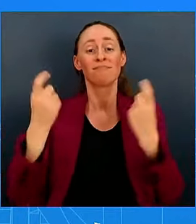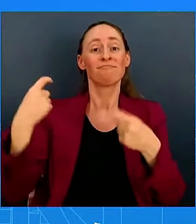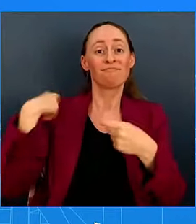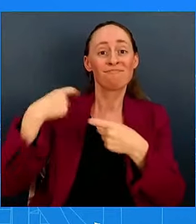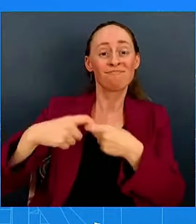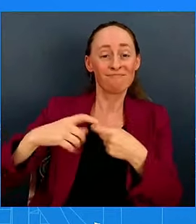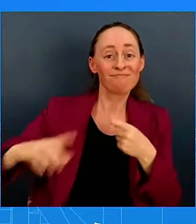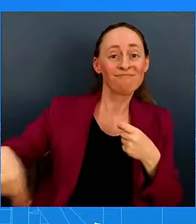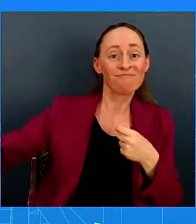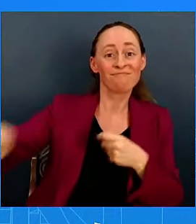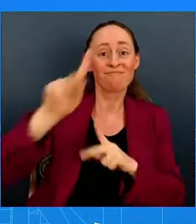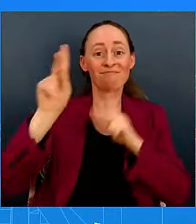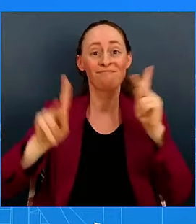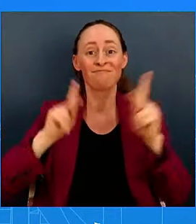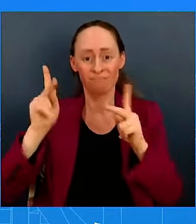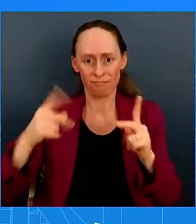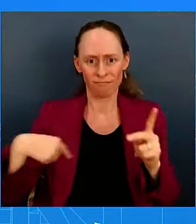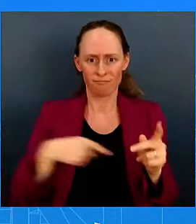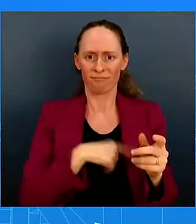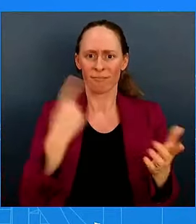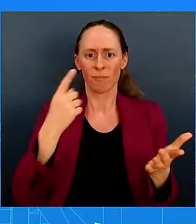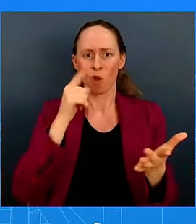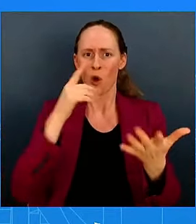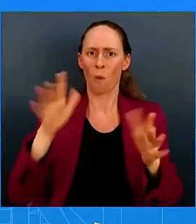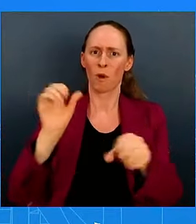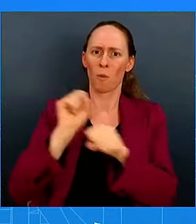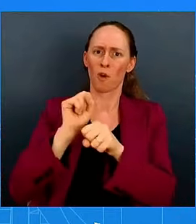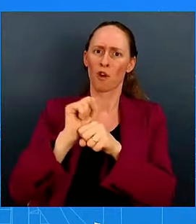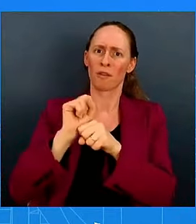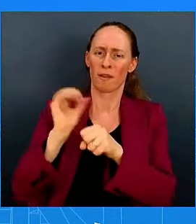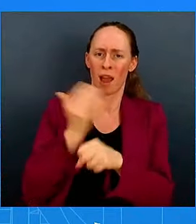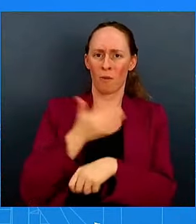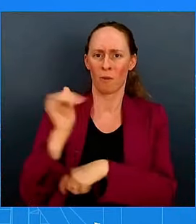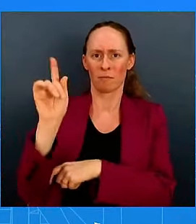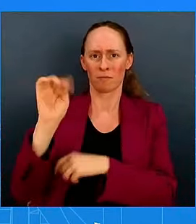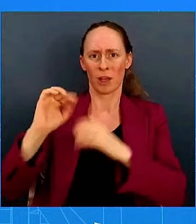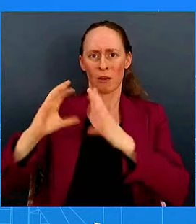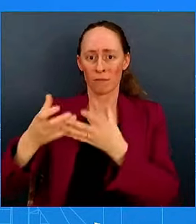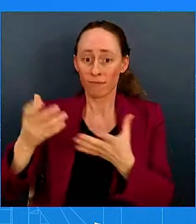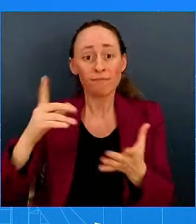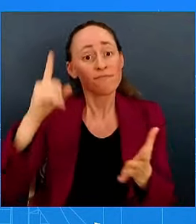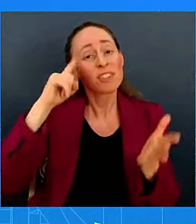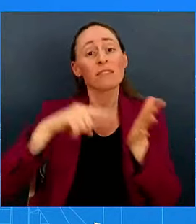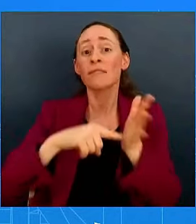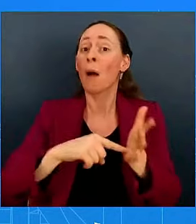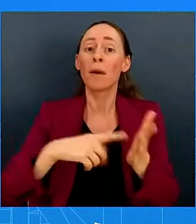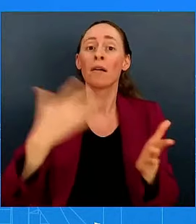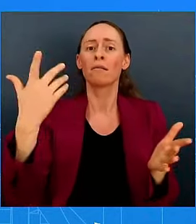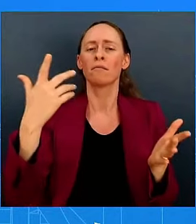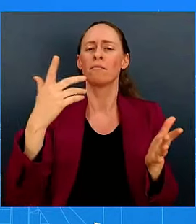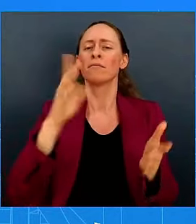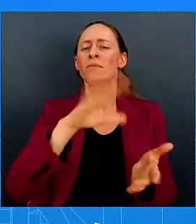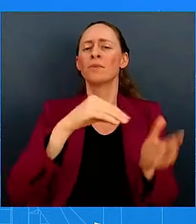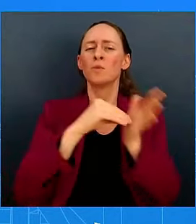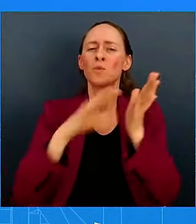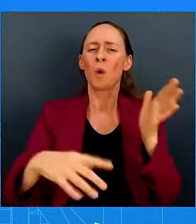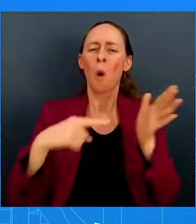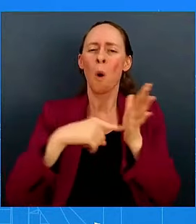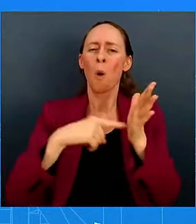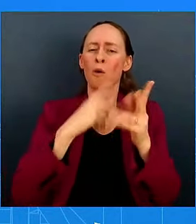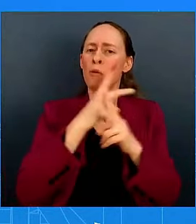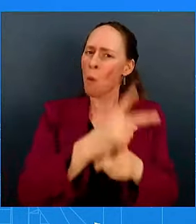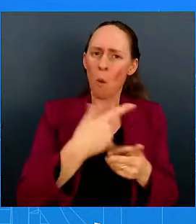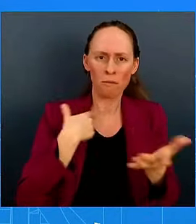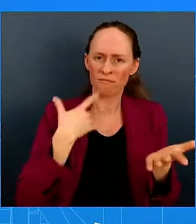administration's priorities, canceling student debt for millions of people, expanding access to quality health care, reducing drug